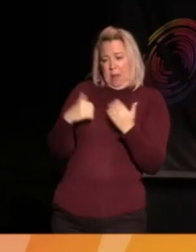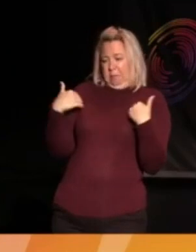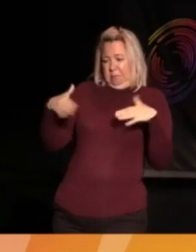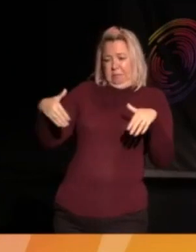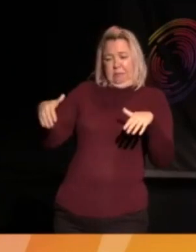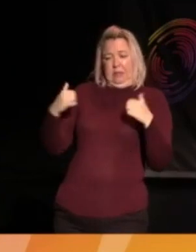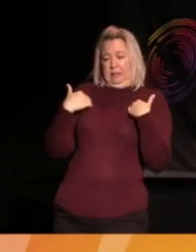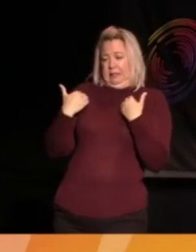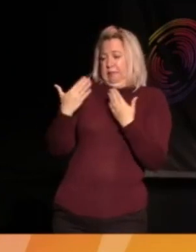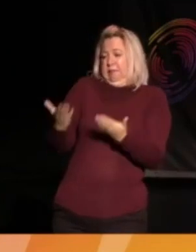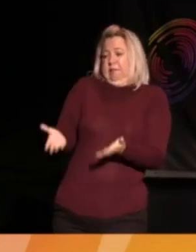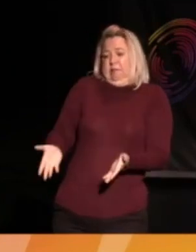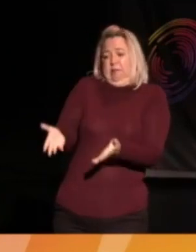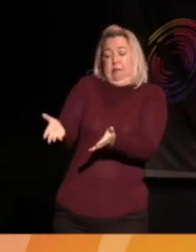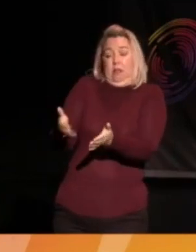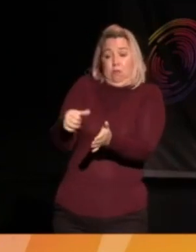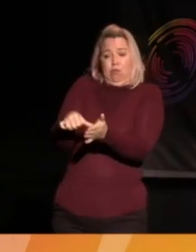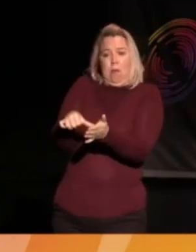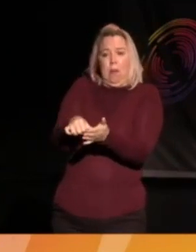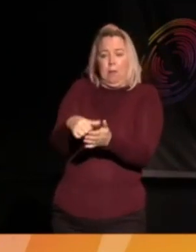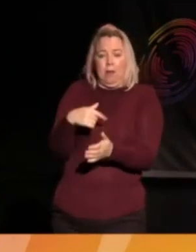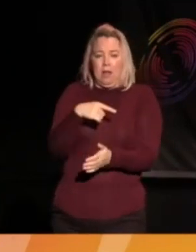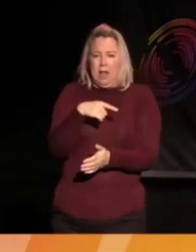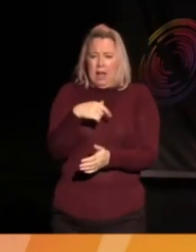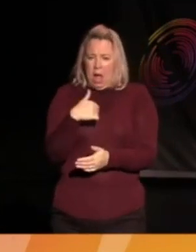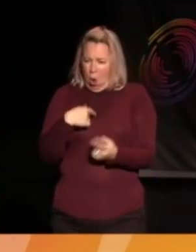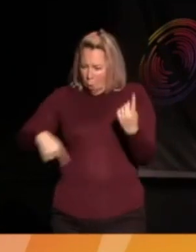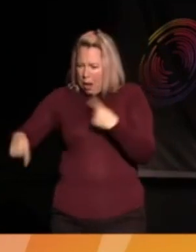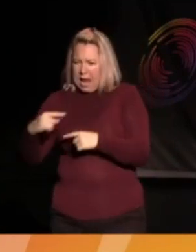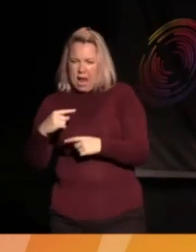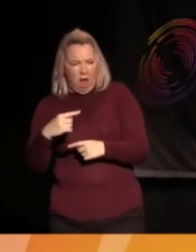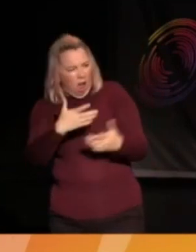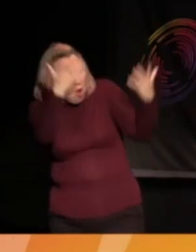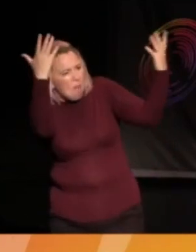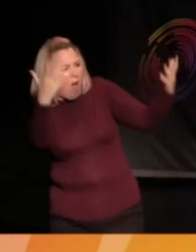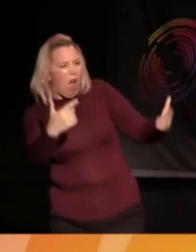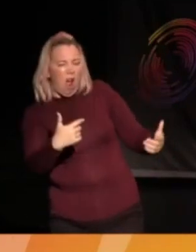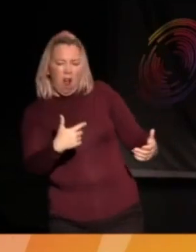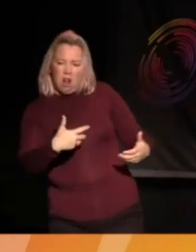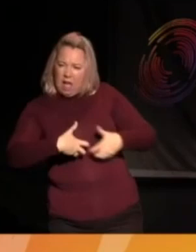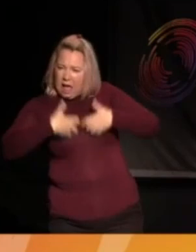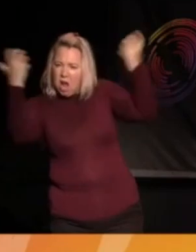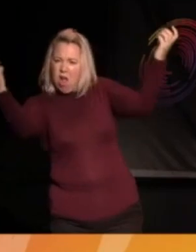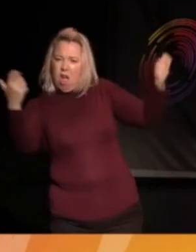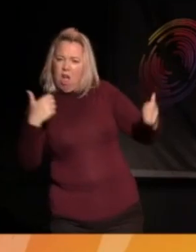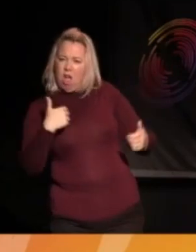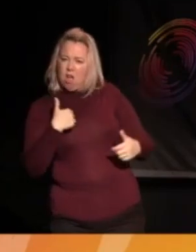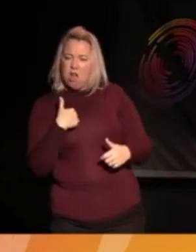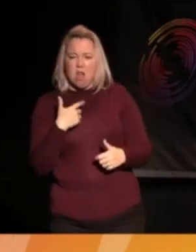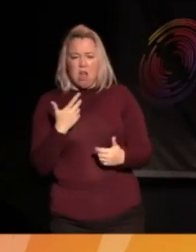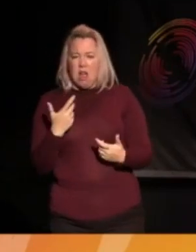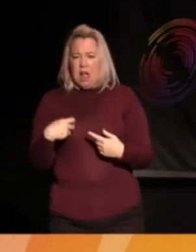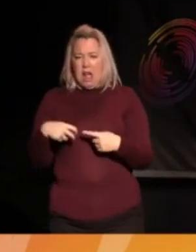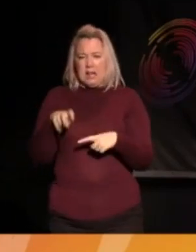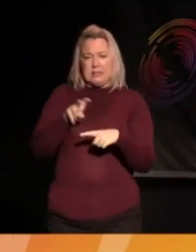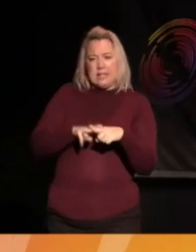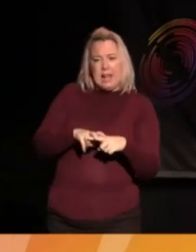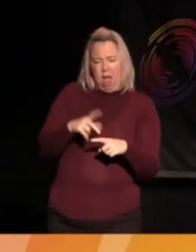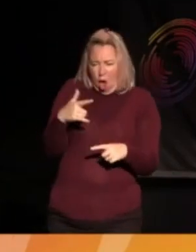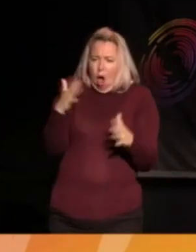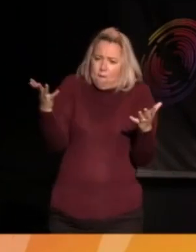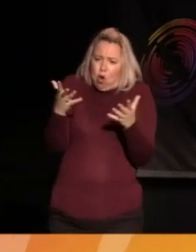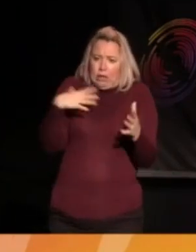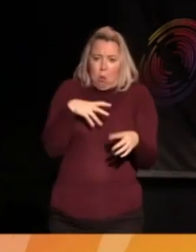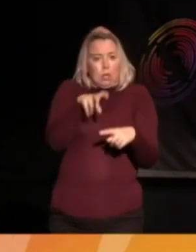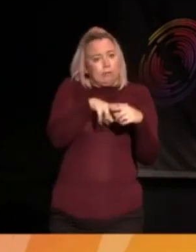And I think that fear and, in a sense, anger is what motivates us to take to the streets. And it's why we do it. We'd rather be sat in a classroom prioritising